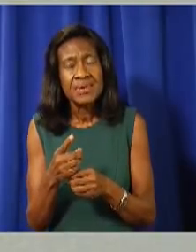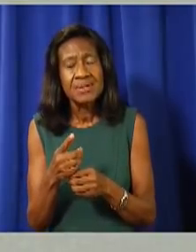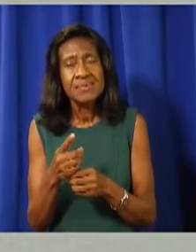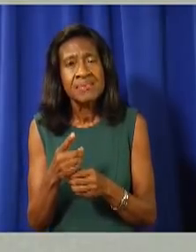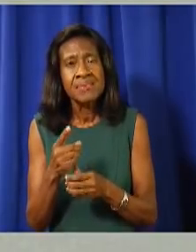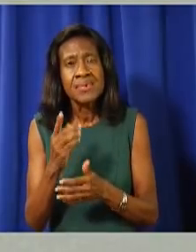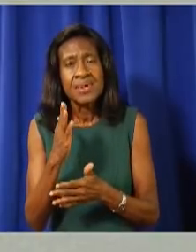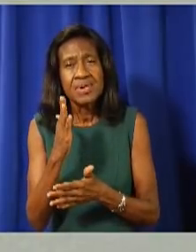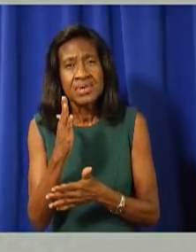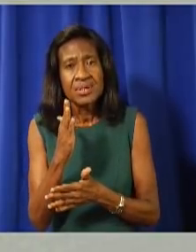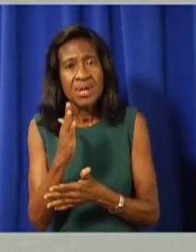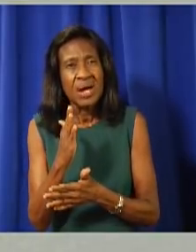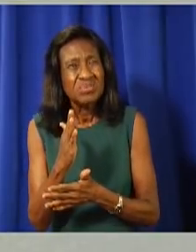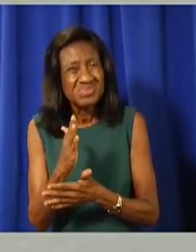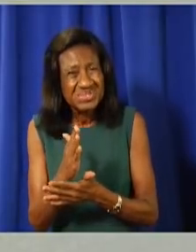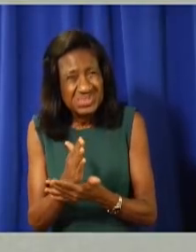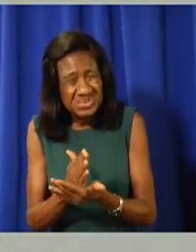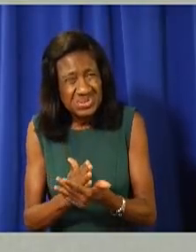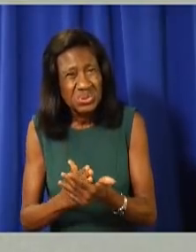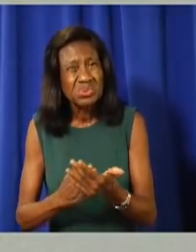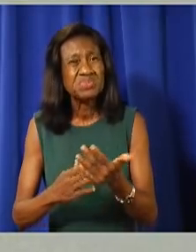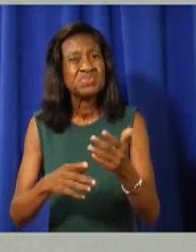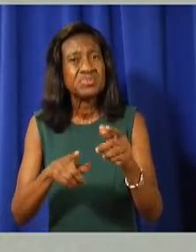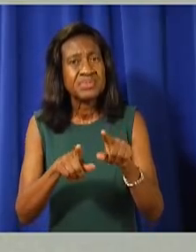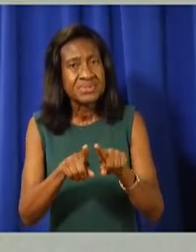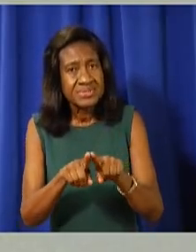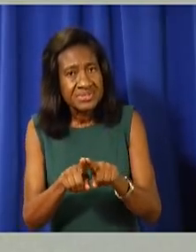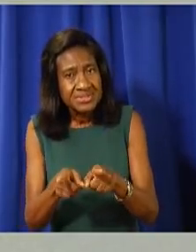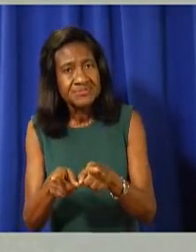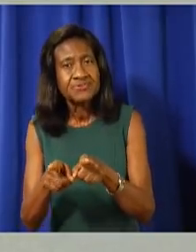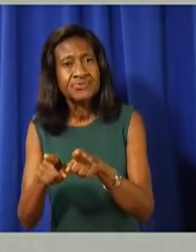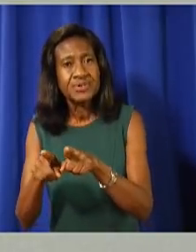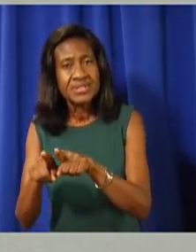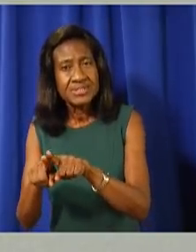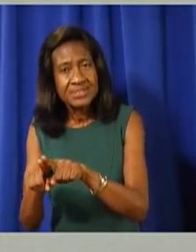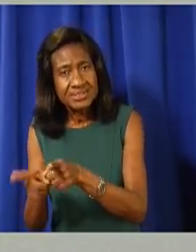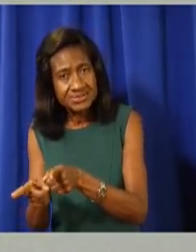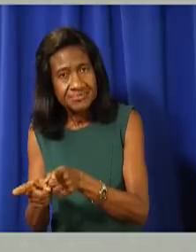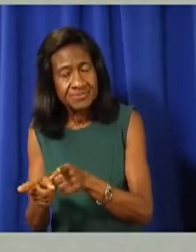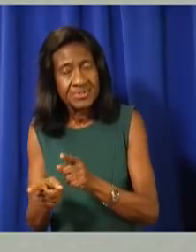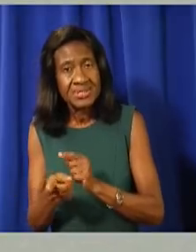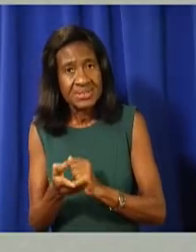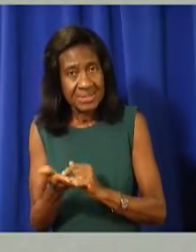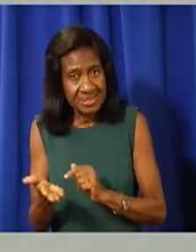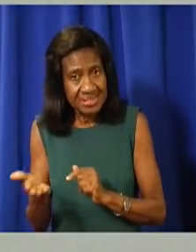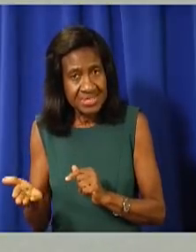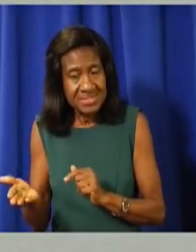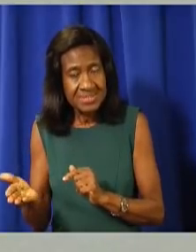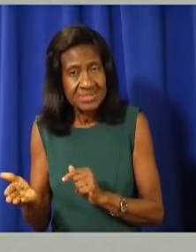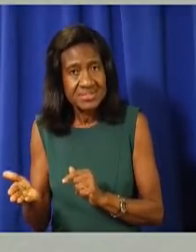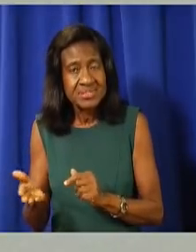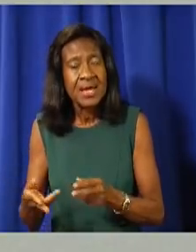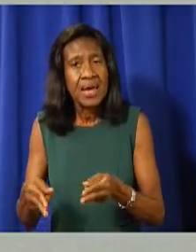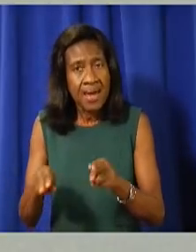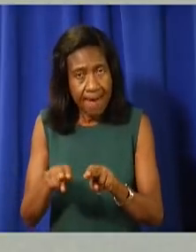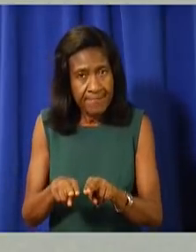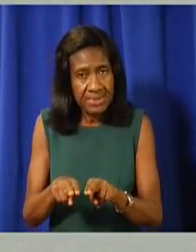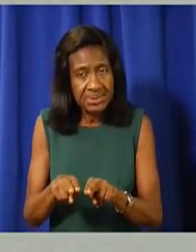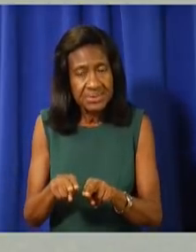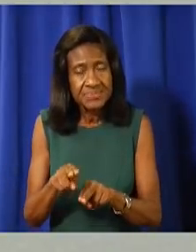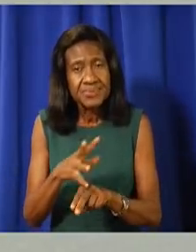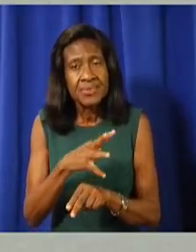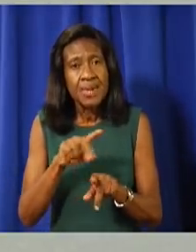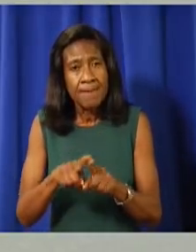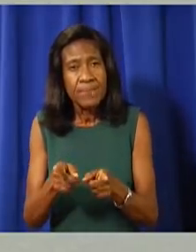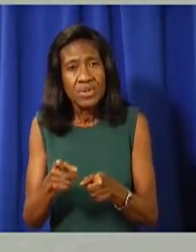and competing agendas which some will say is merely part of the political landscape. Nevertheless, we as a